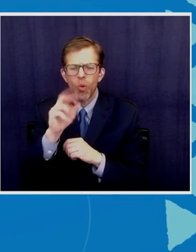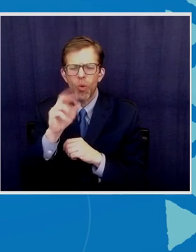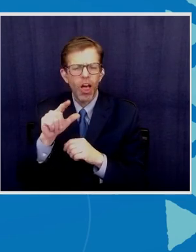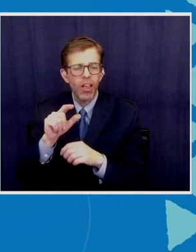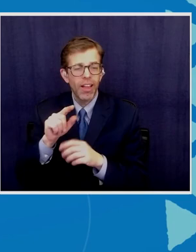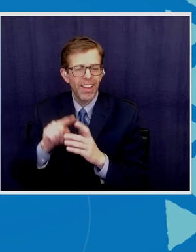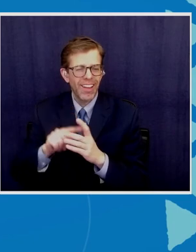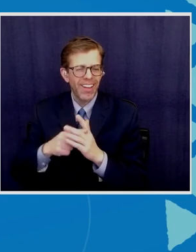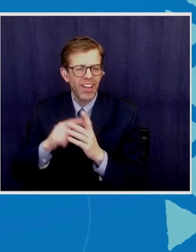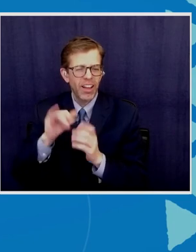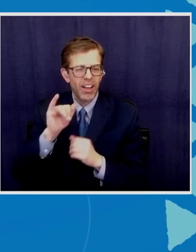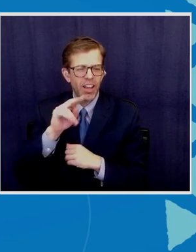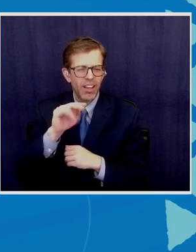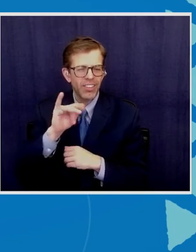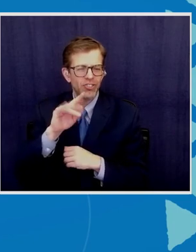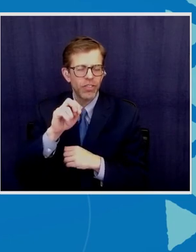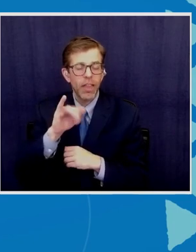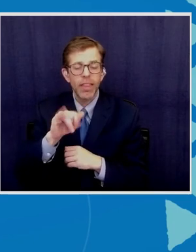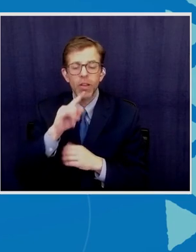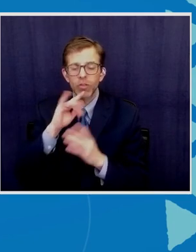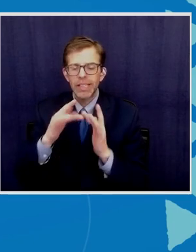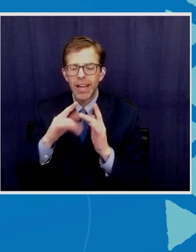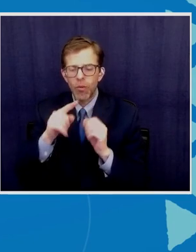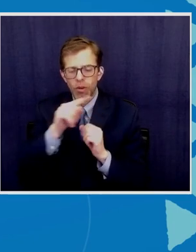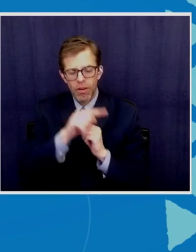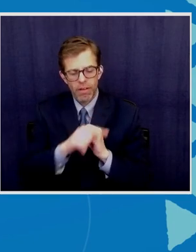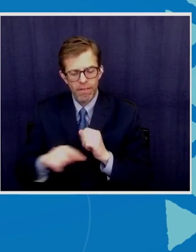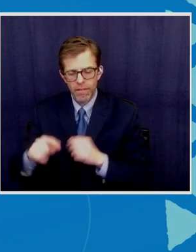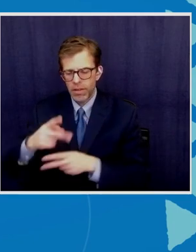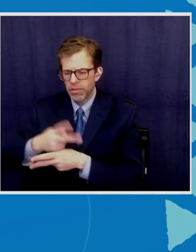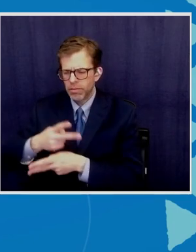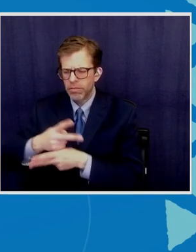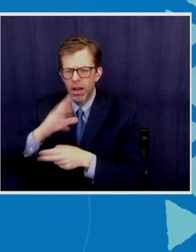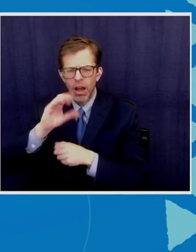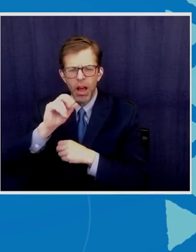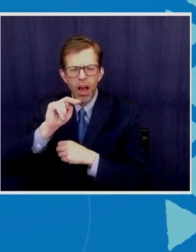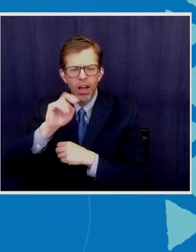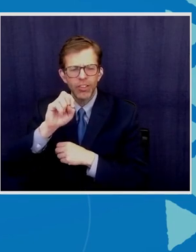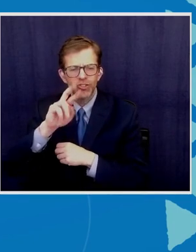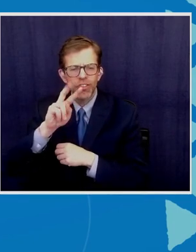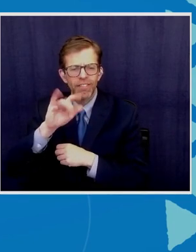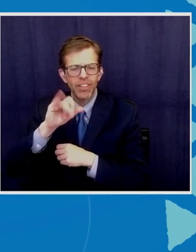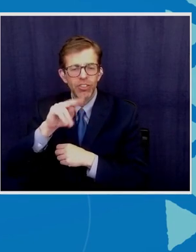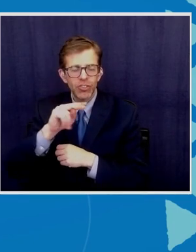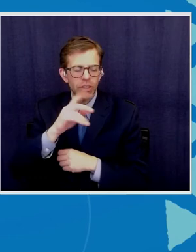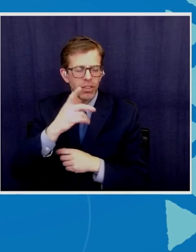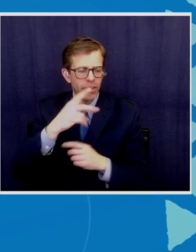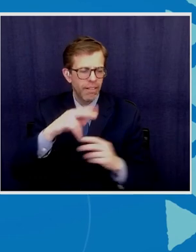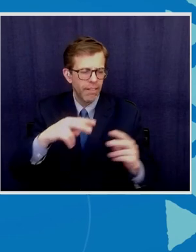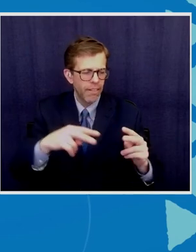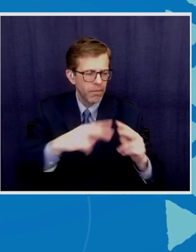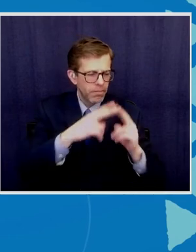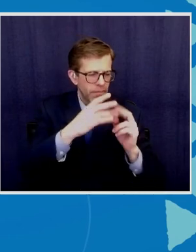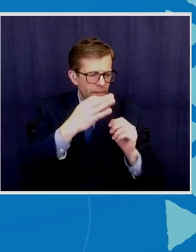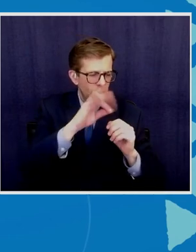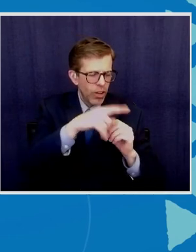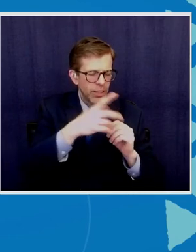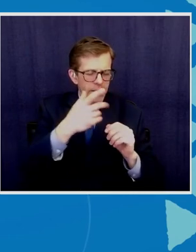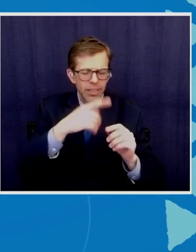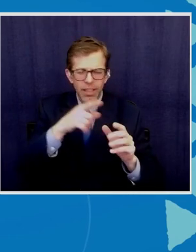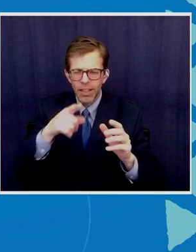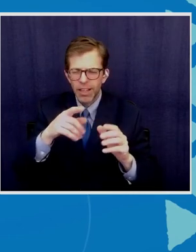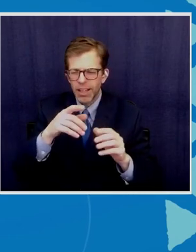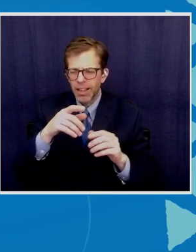network of conservation areas connecting 10 states including France the niner African and in France and